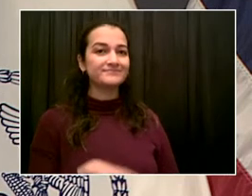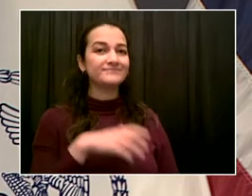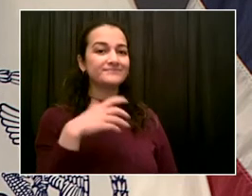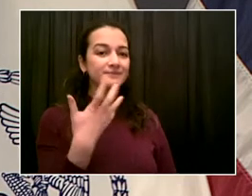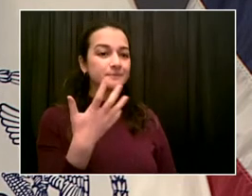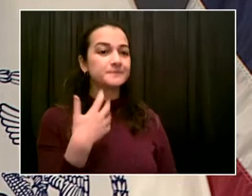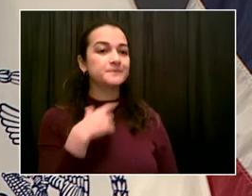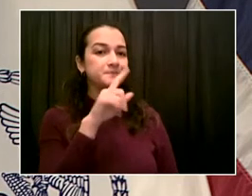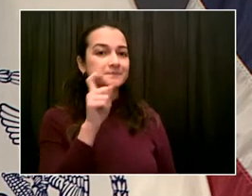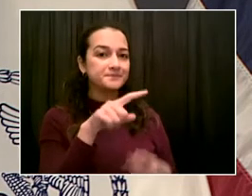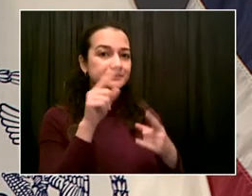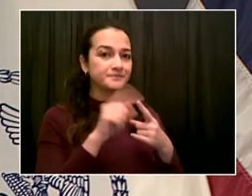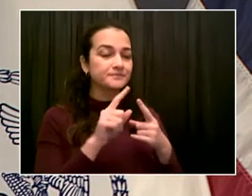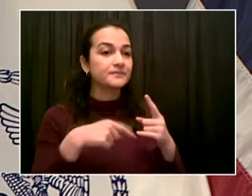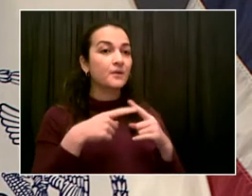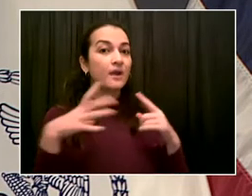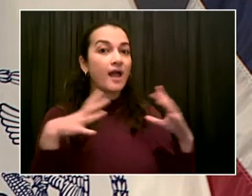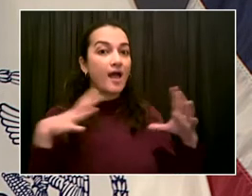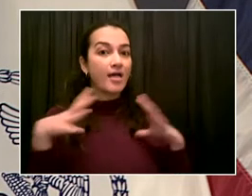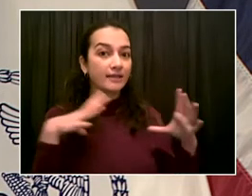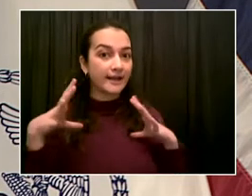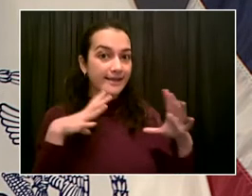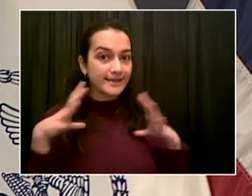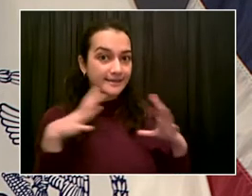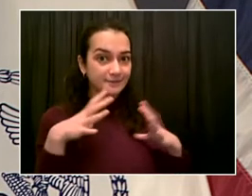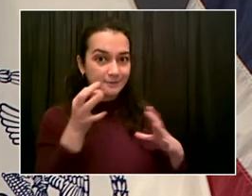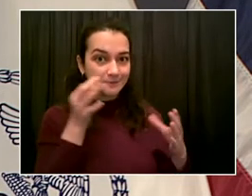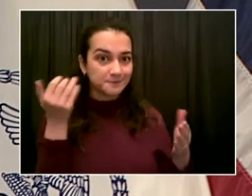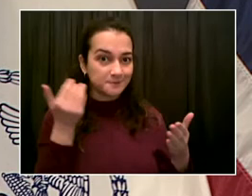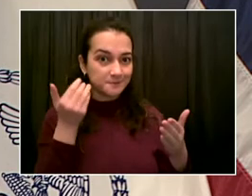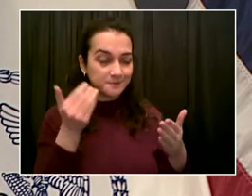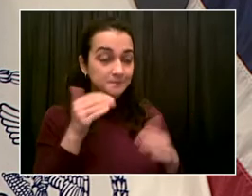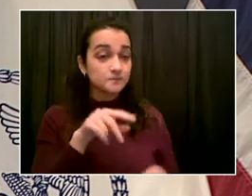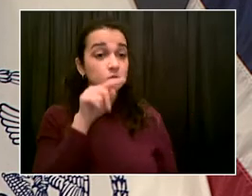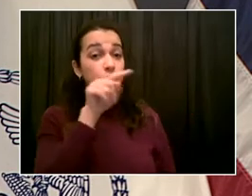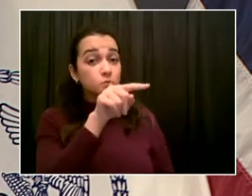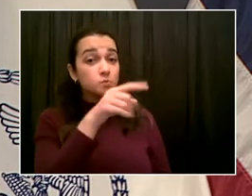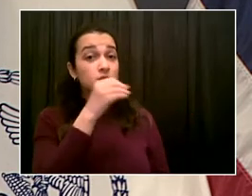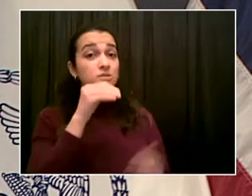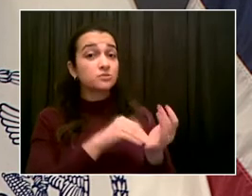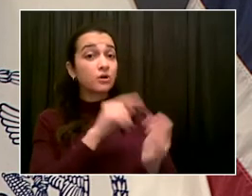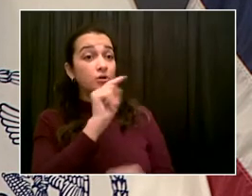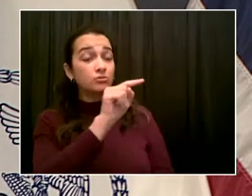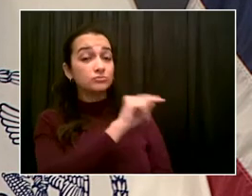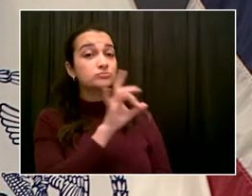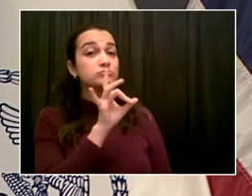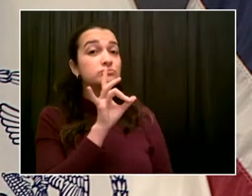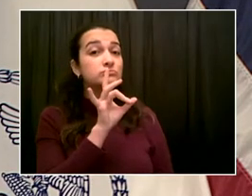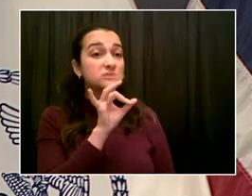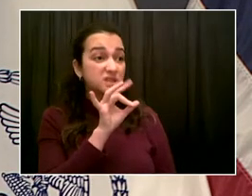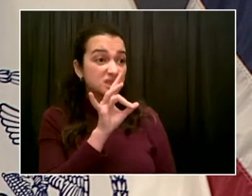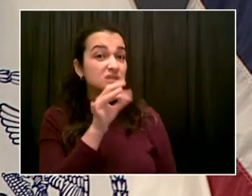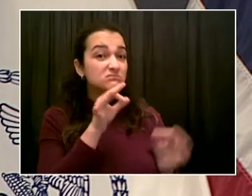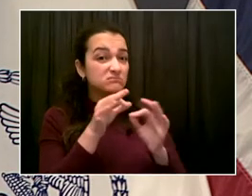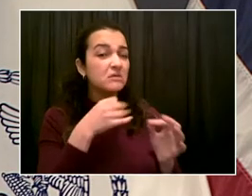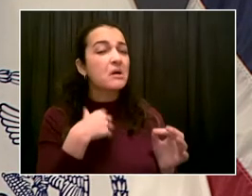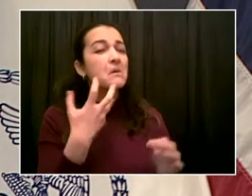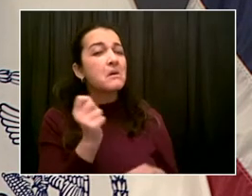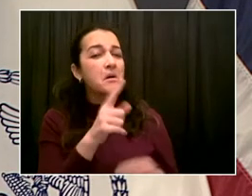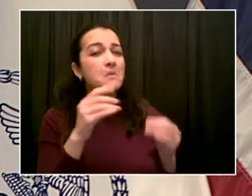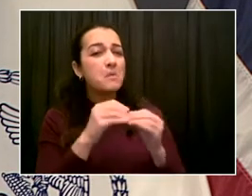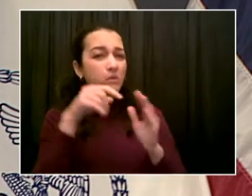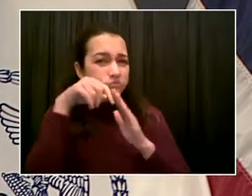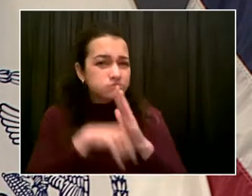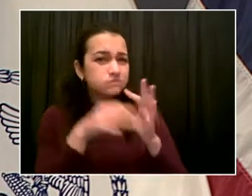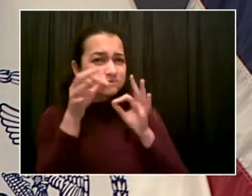the medical professionals on the call, talk further about preparations that you're making